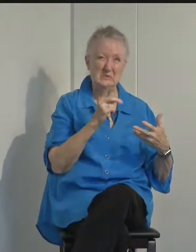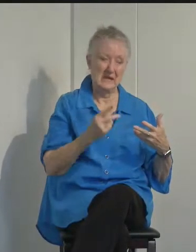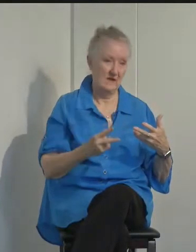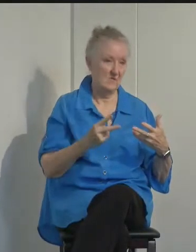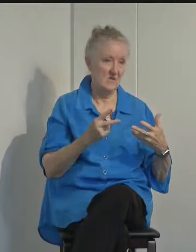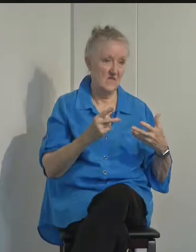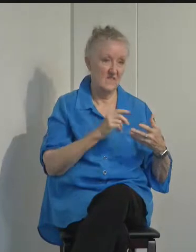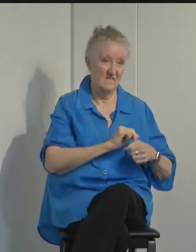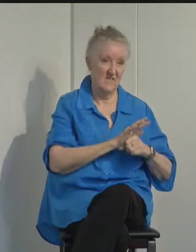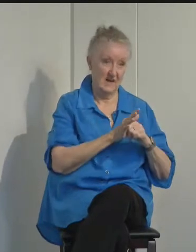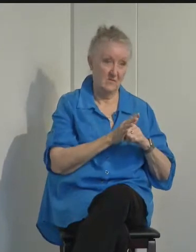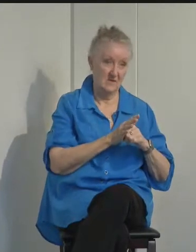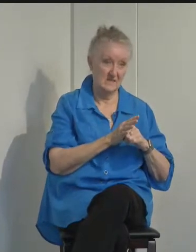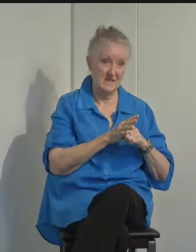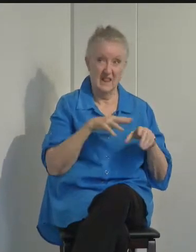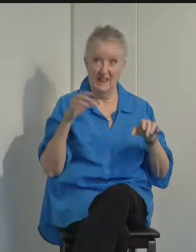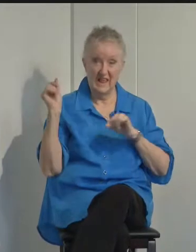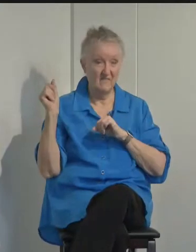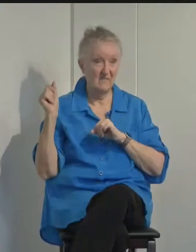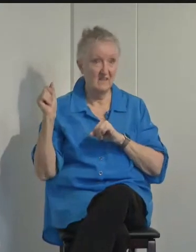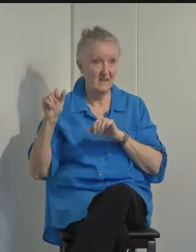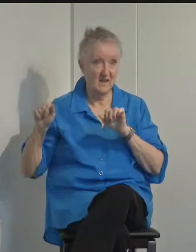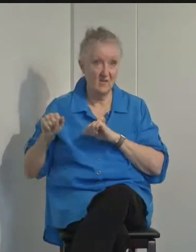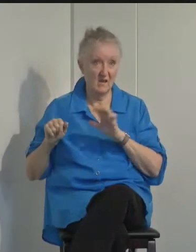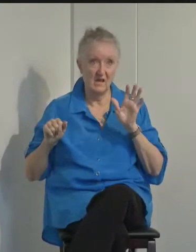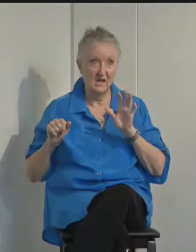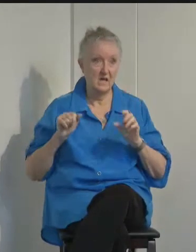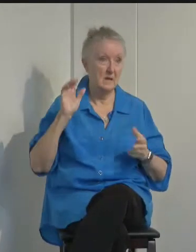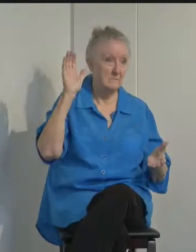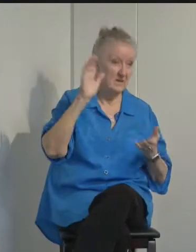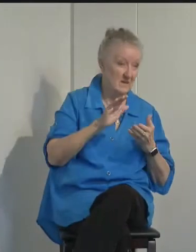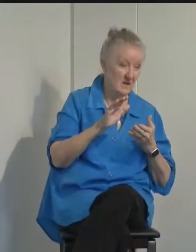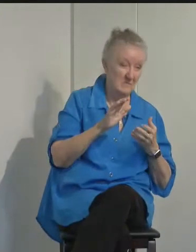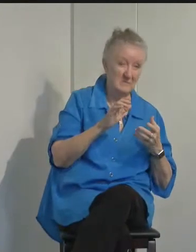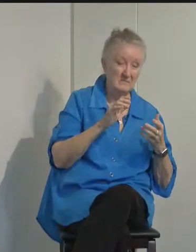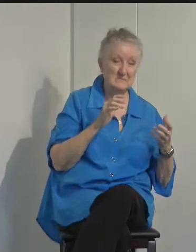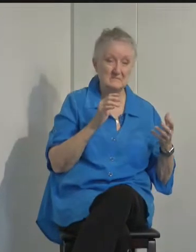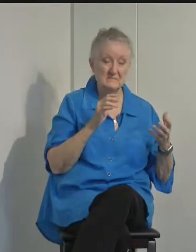no means left the area, nor has it become less contagious.